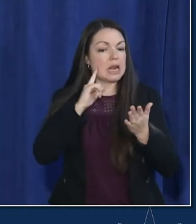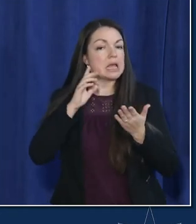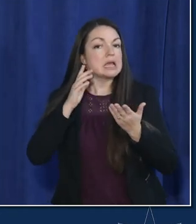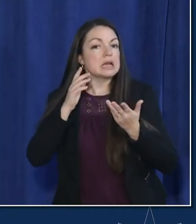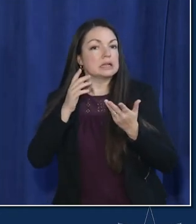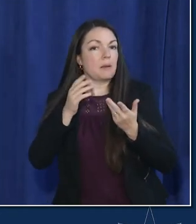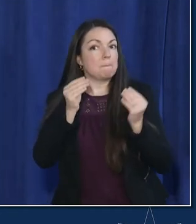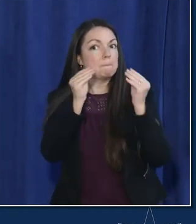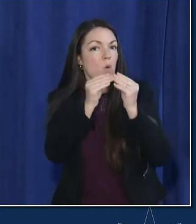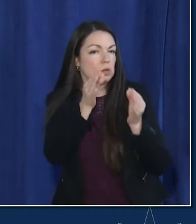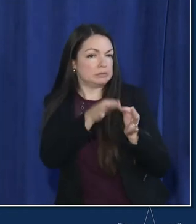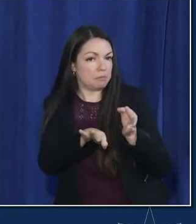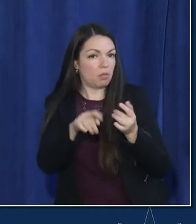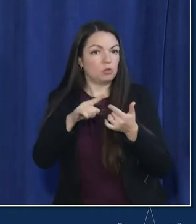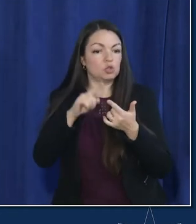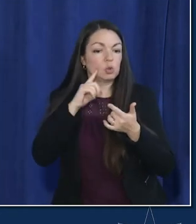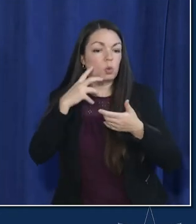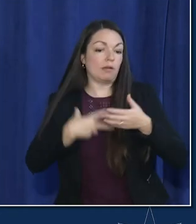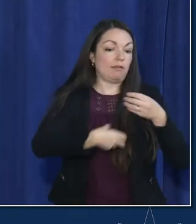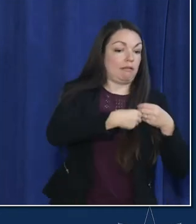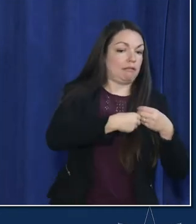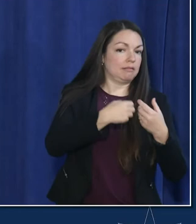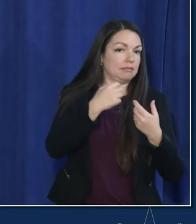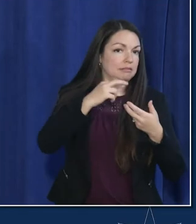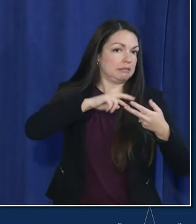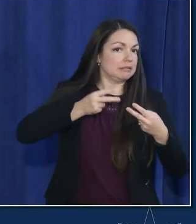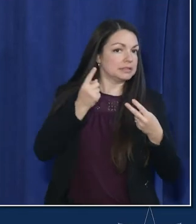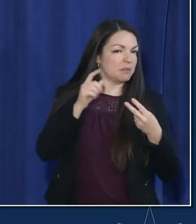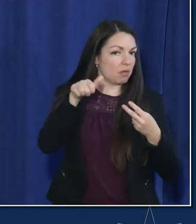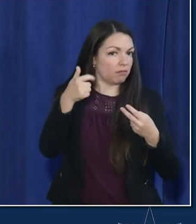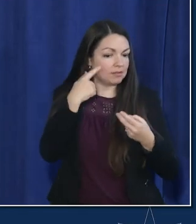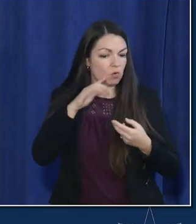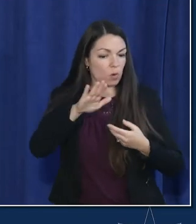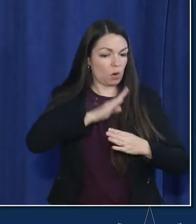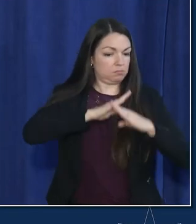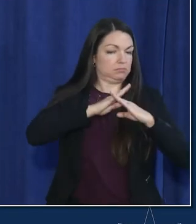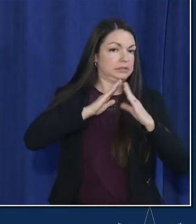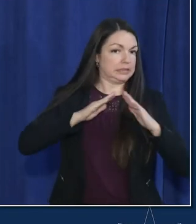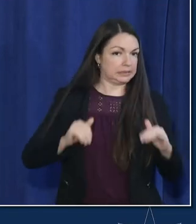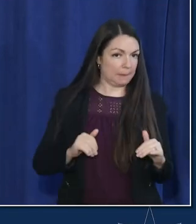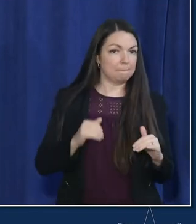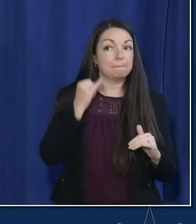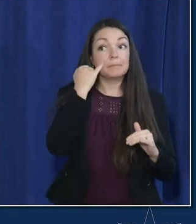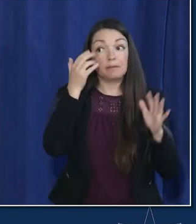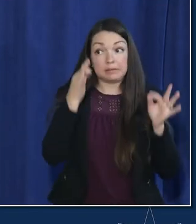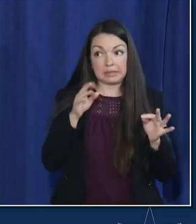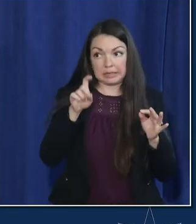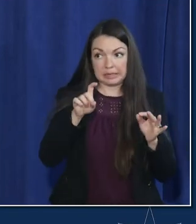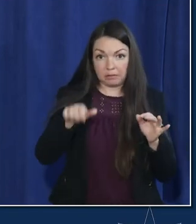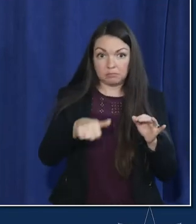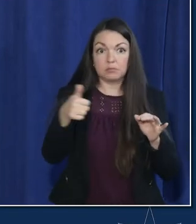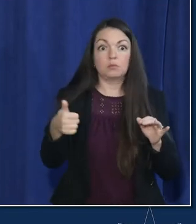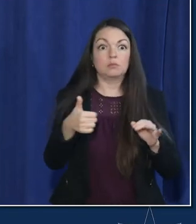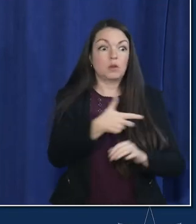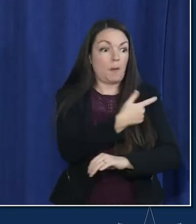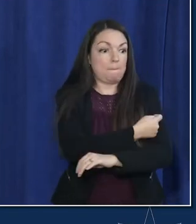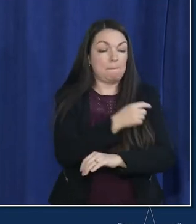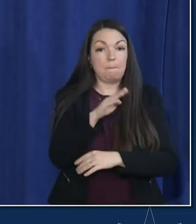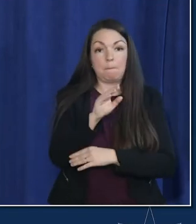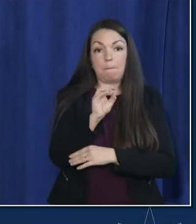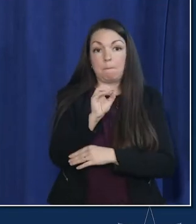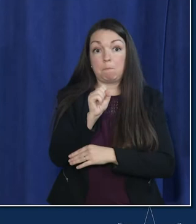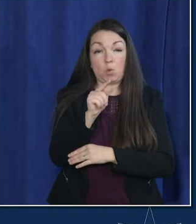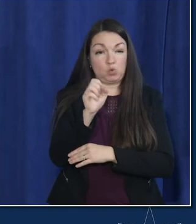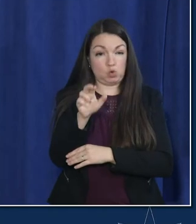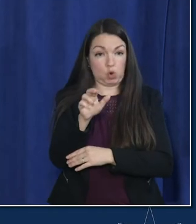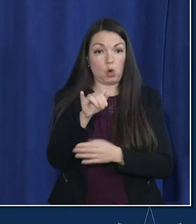immune system um and so if it is decided that there is a need to do another round of boosters and to be clear this would be a